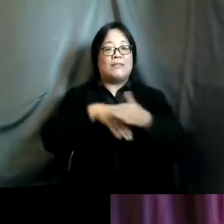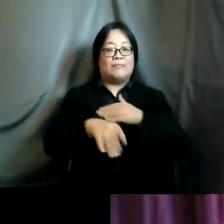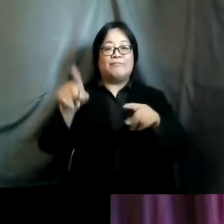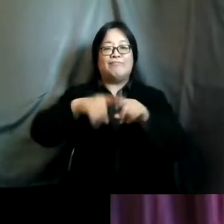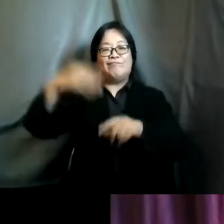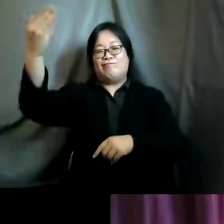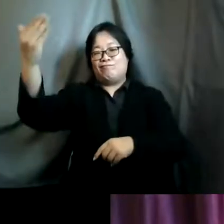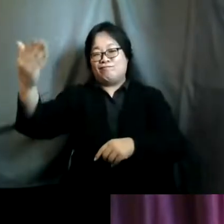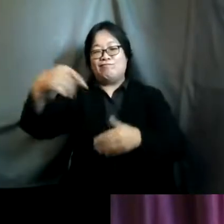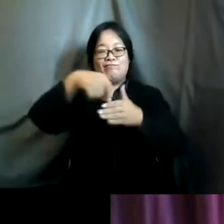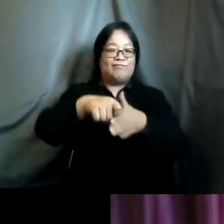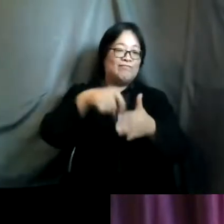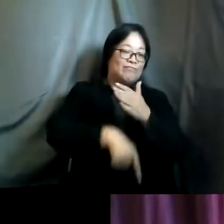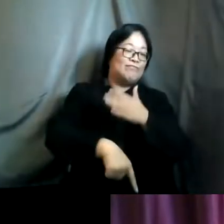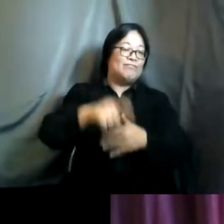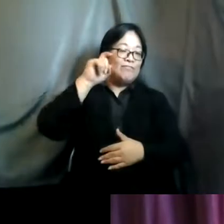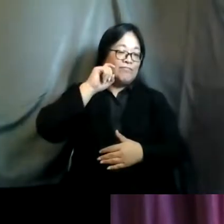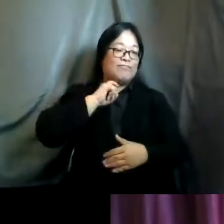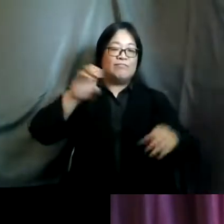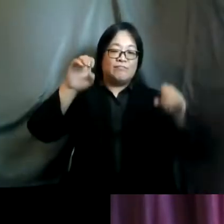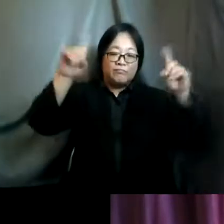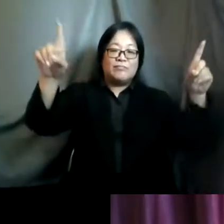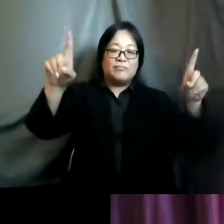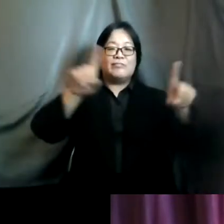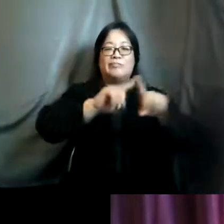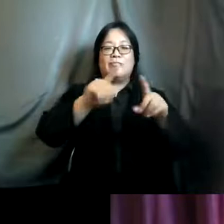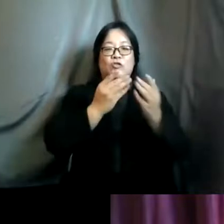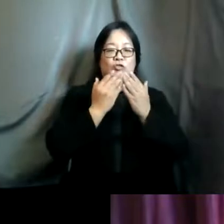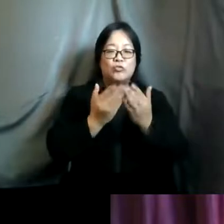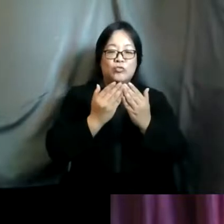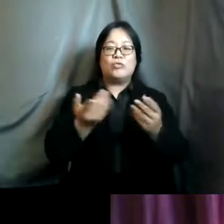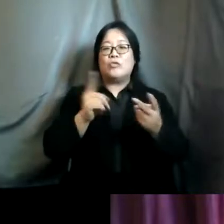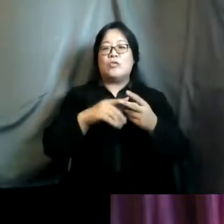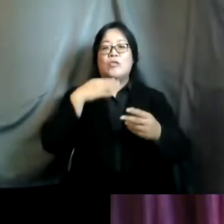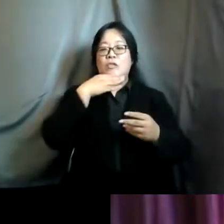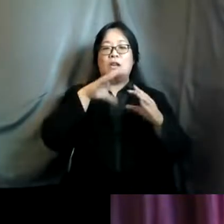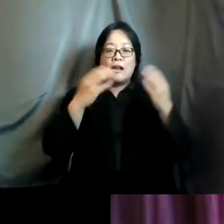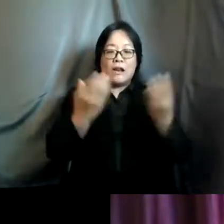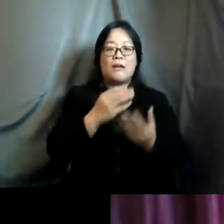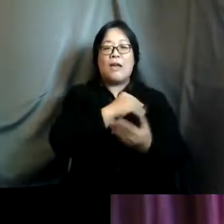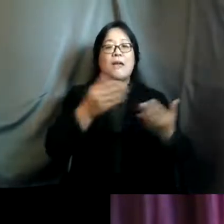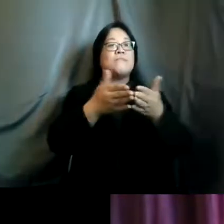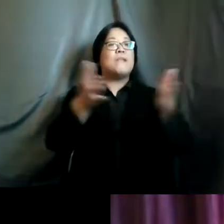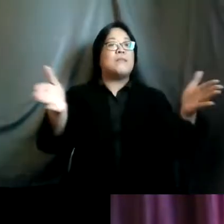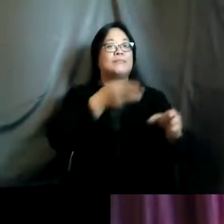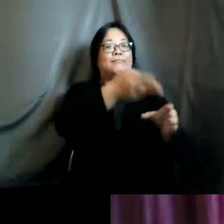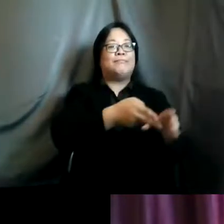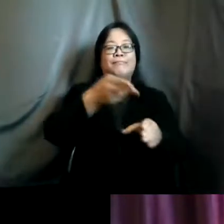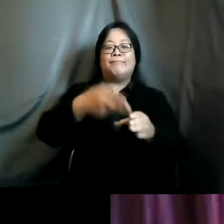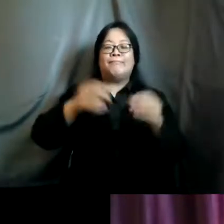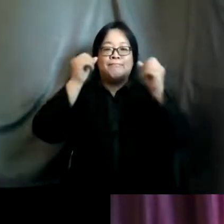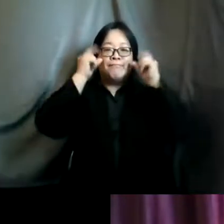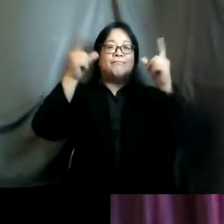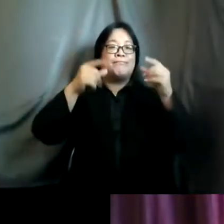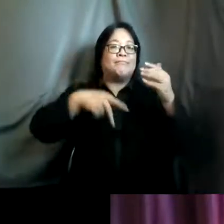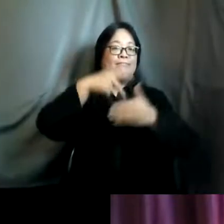sexuality education cse in several schools youth clubs and participated in numerous awareness programs aimed